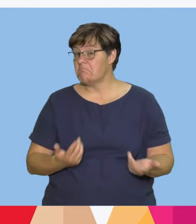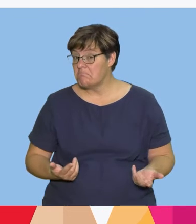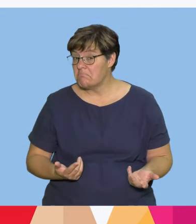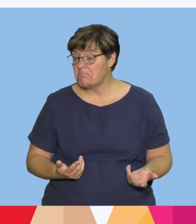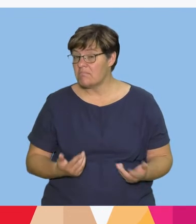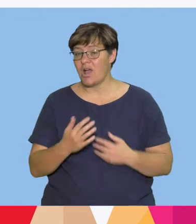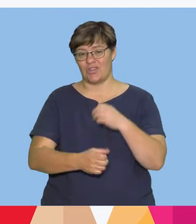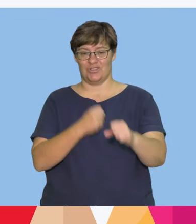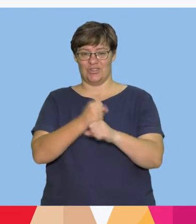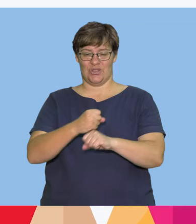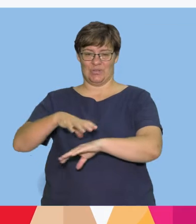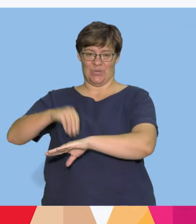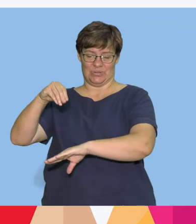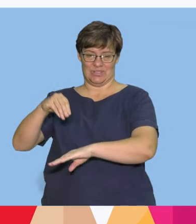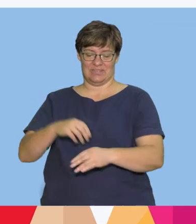years old.